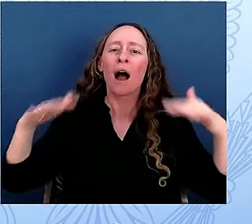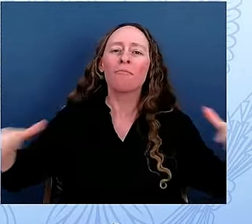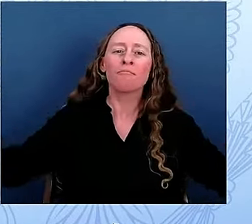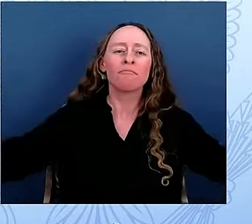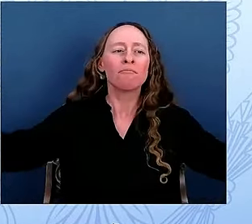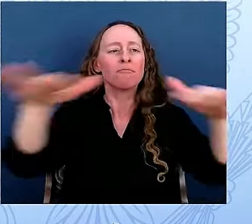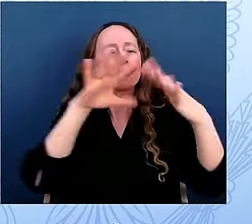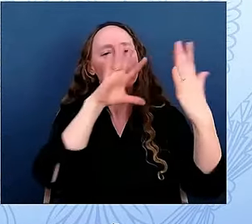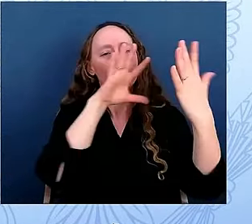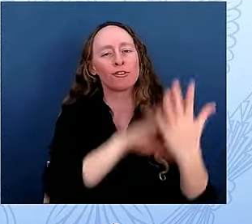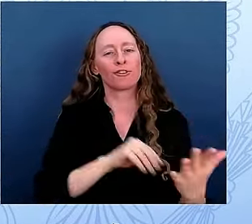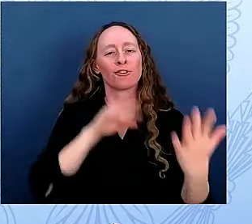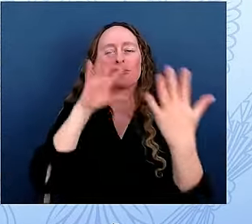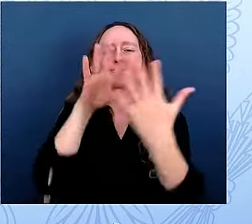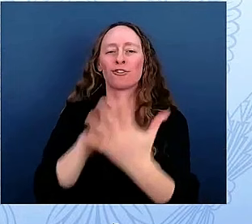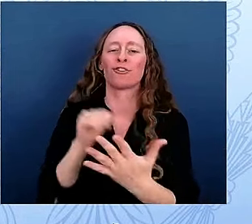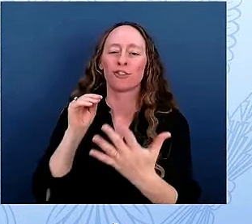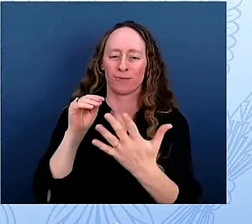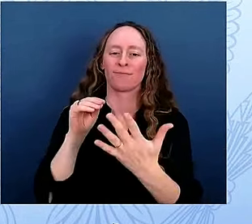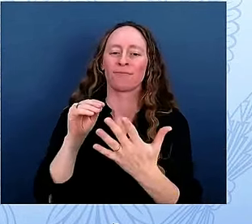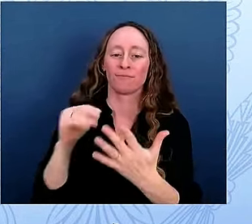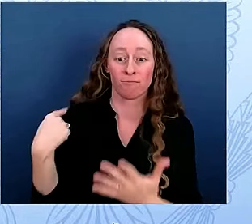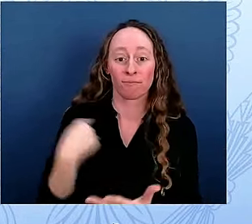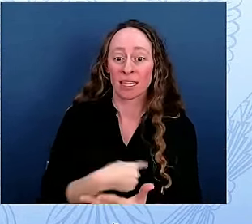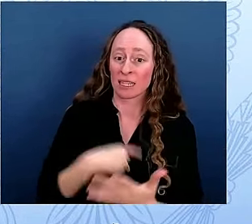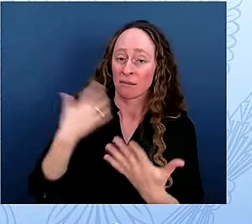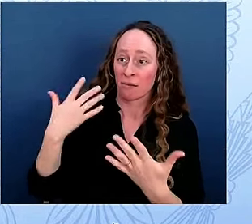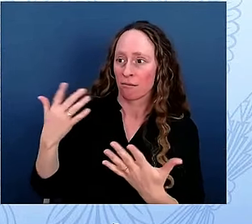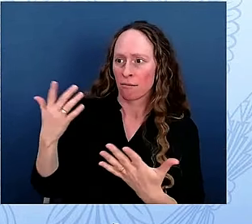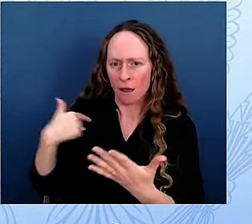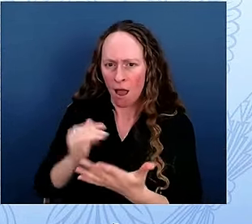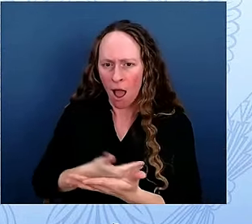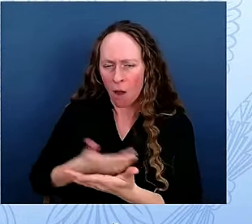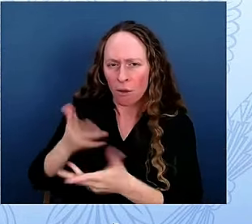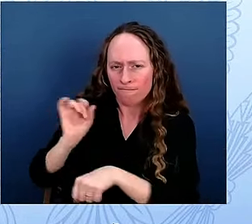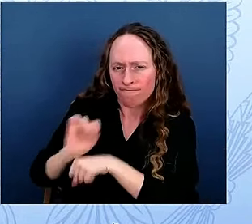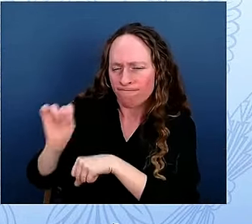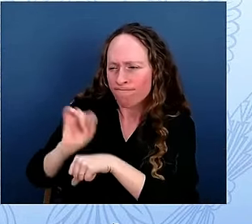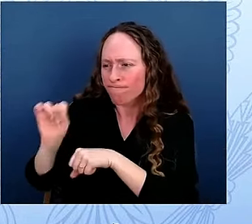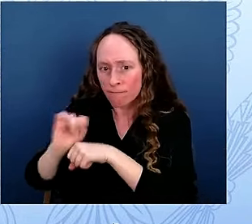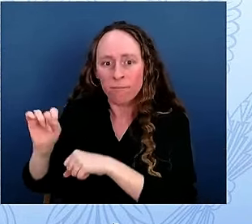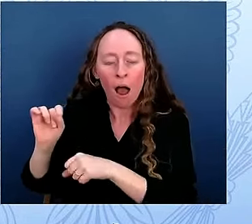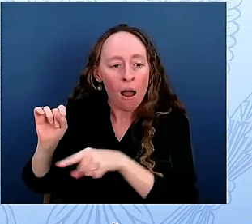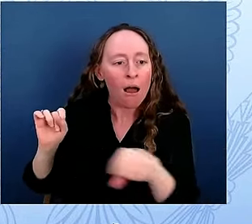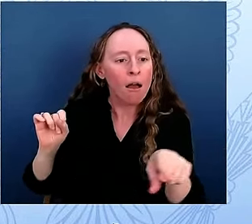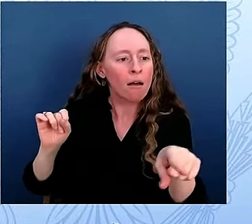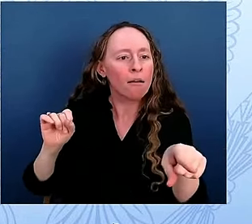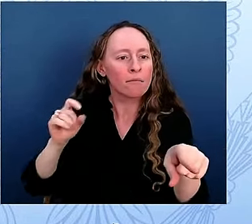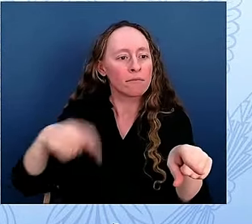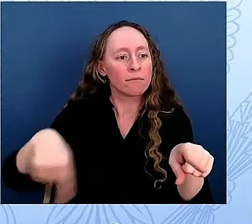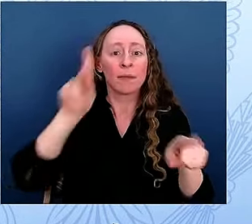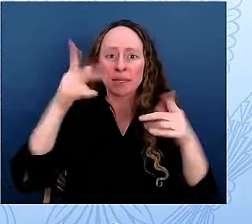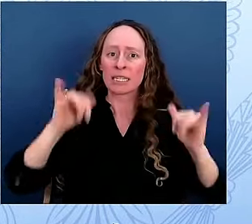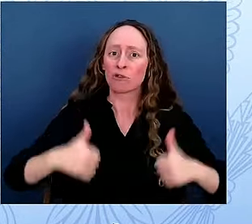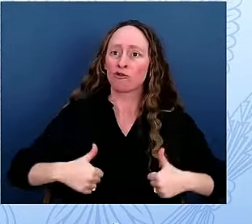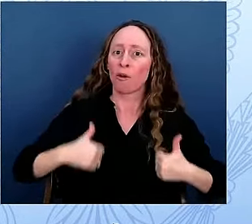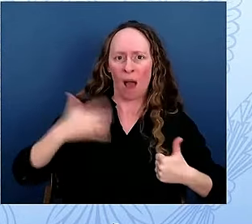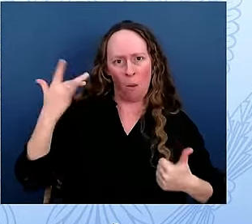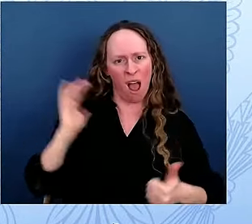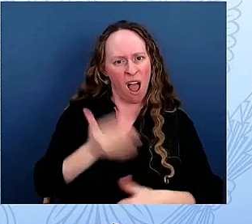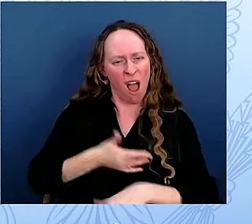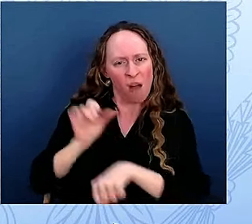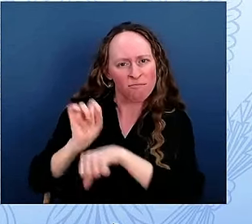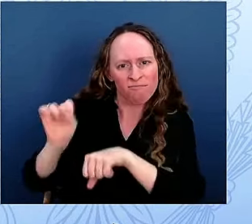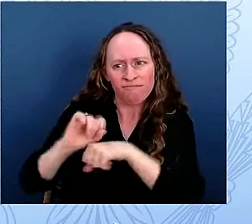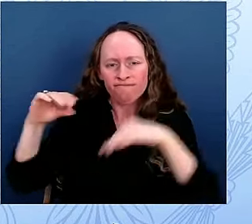our work enriches people's lives. National Park Service employees invest their passion, skill and talents at more